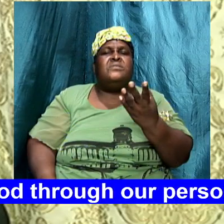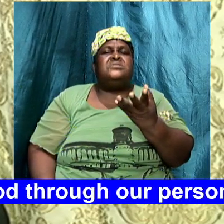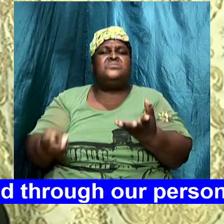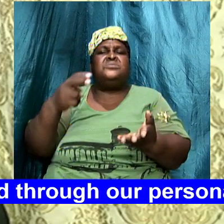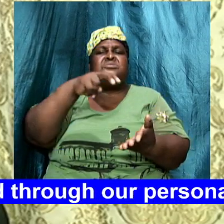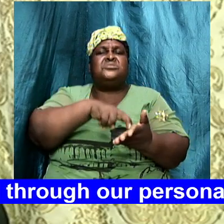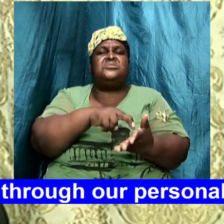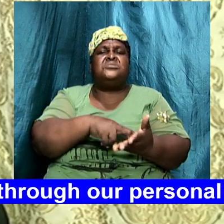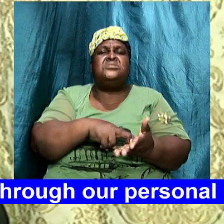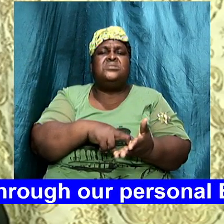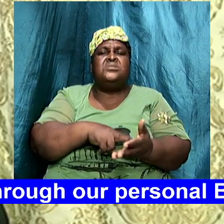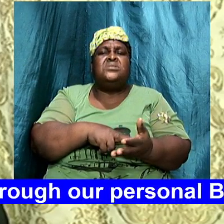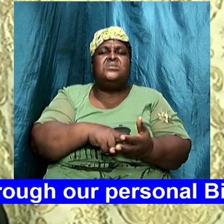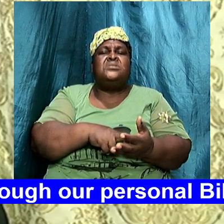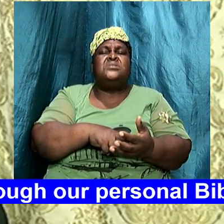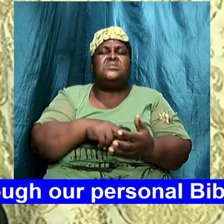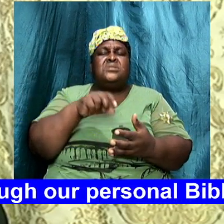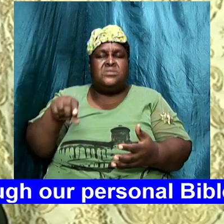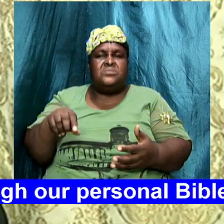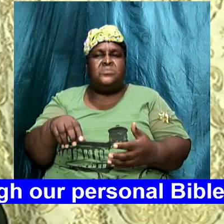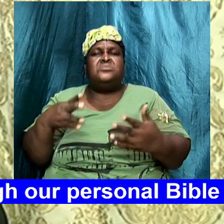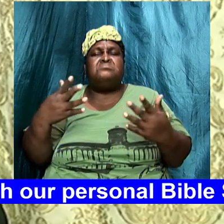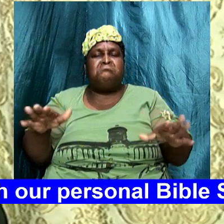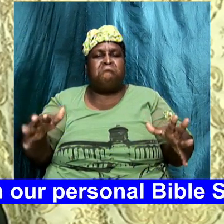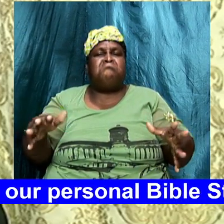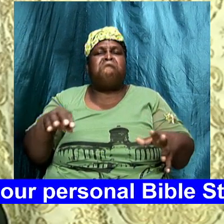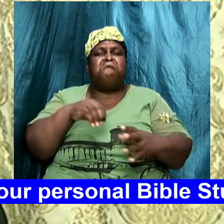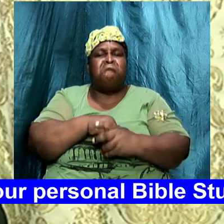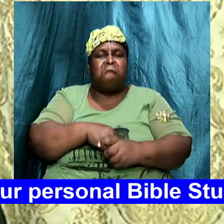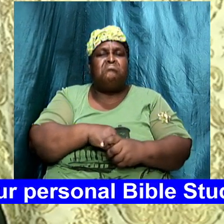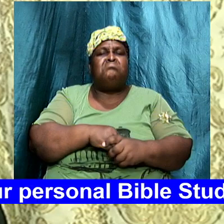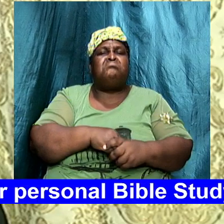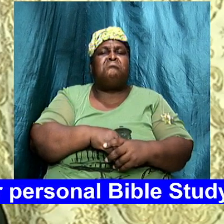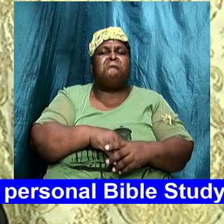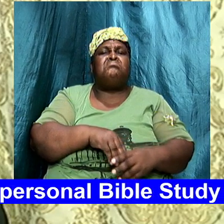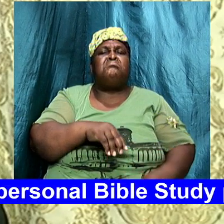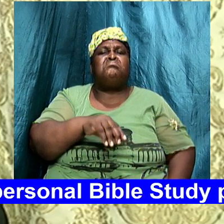and this was done in 2010 by BBC radio